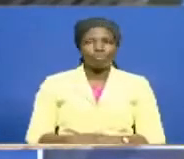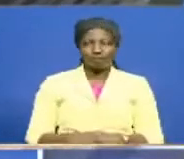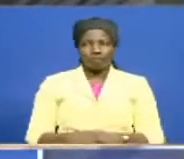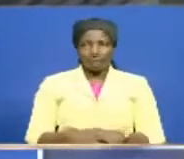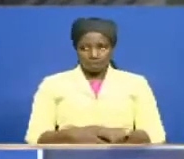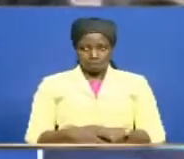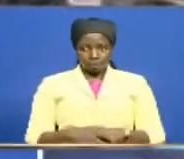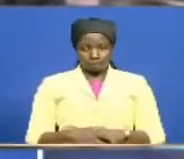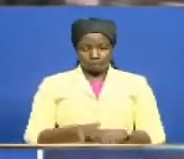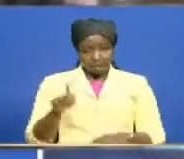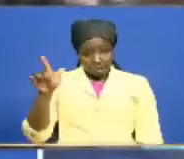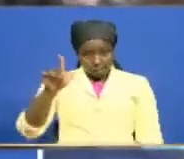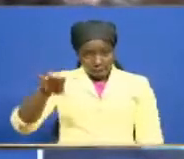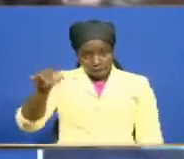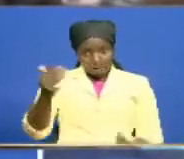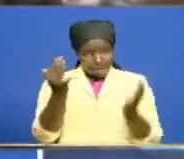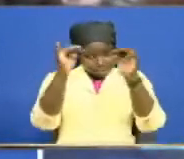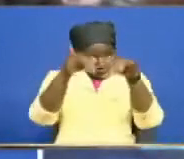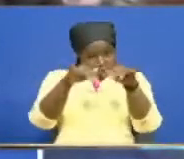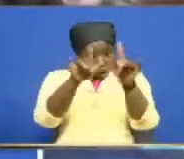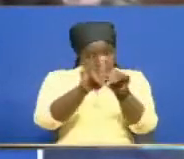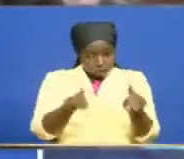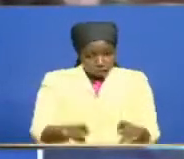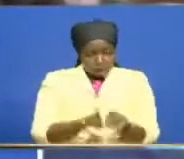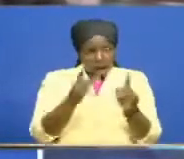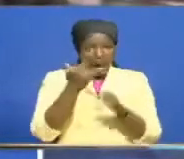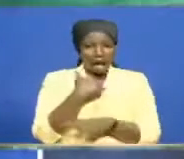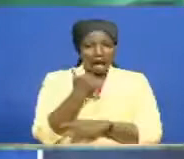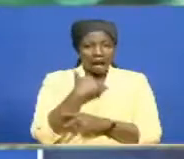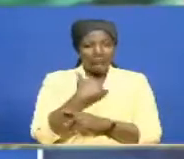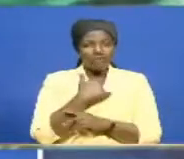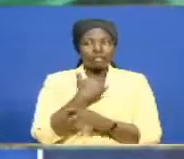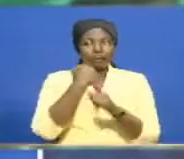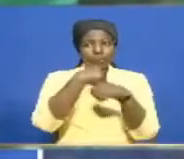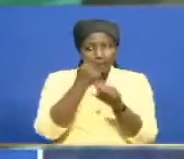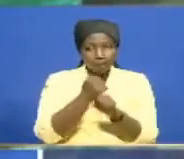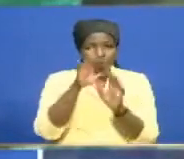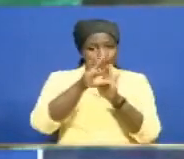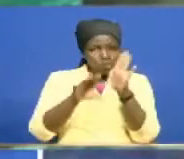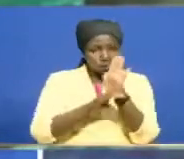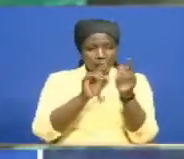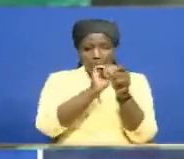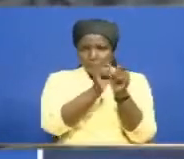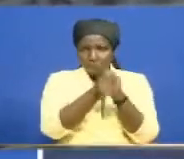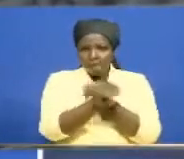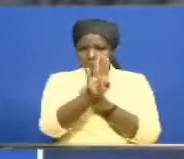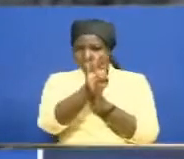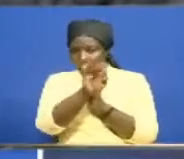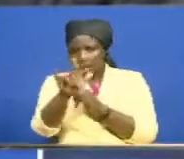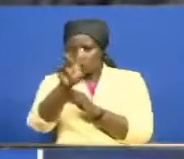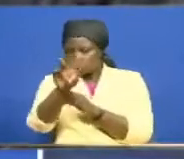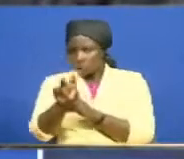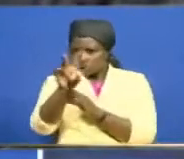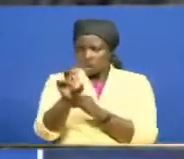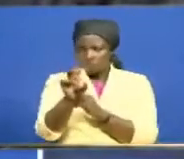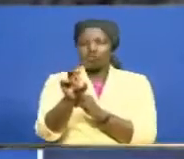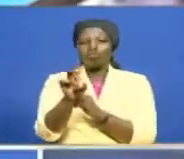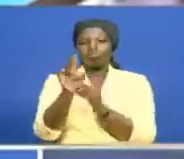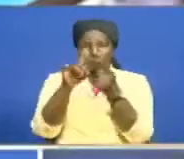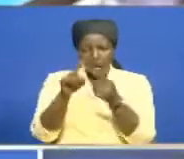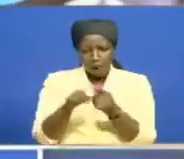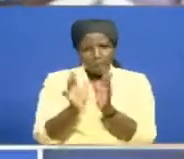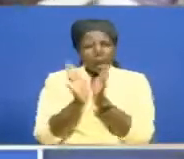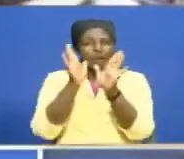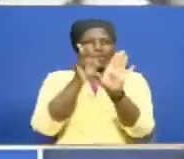Meanwhile, Lekipia County Assembly has also subjected the Constitutional Amendment Bill 2020 to public participation.